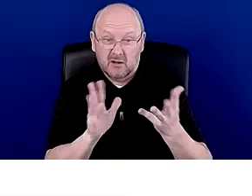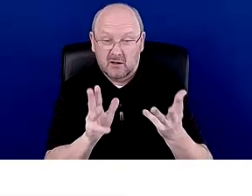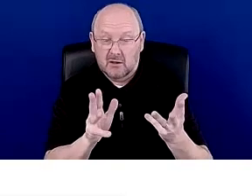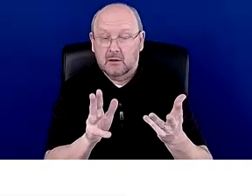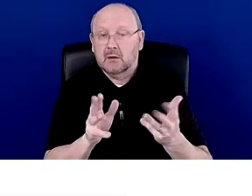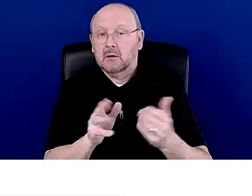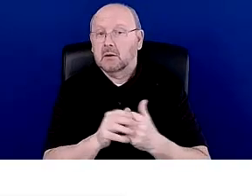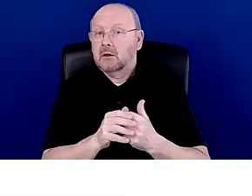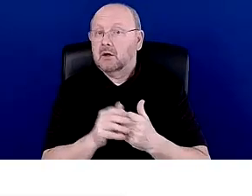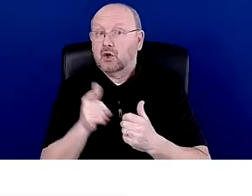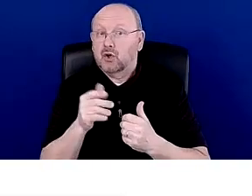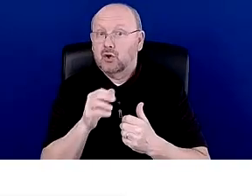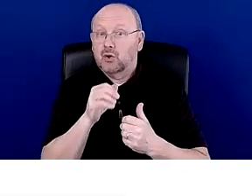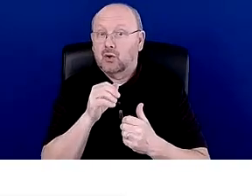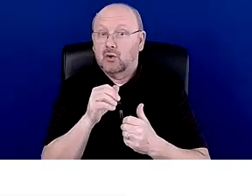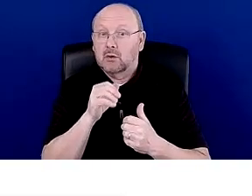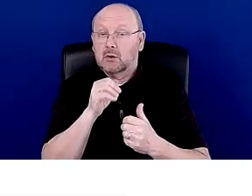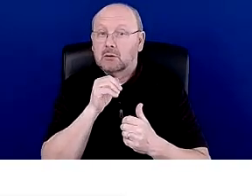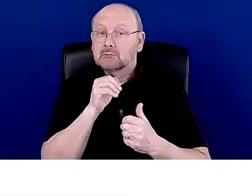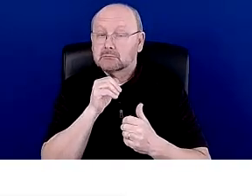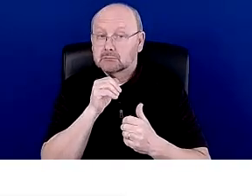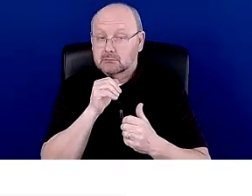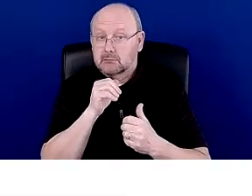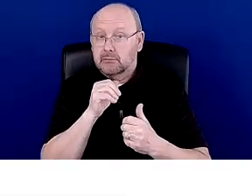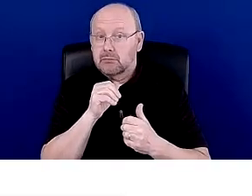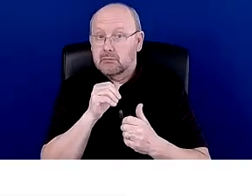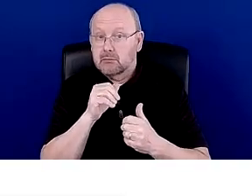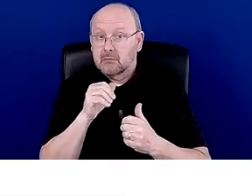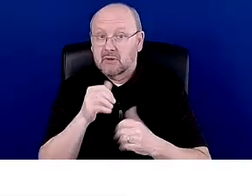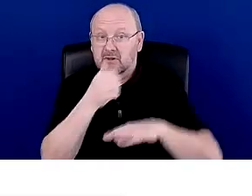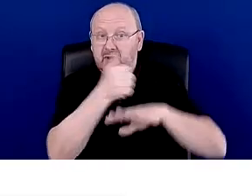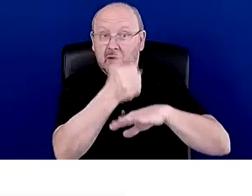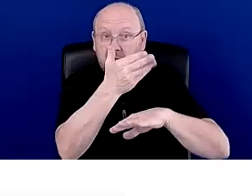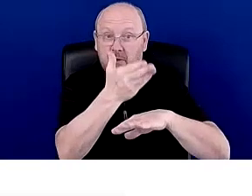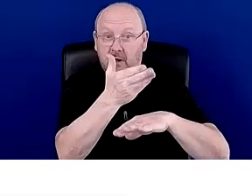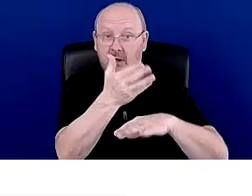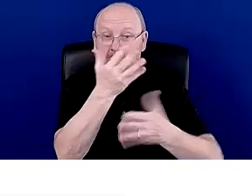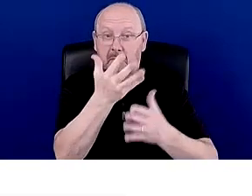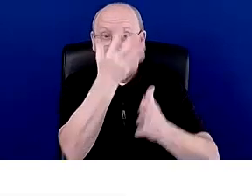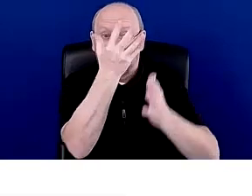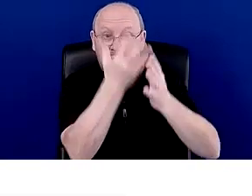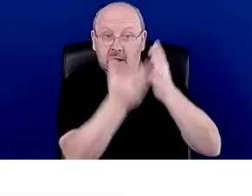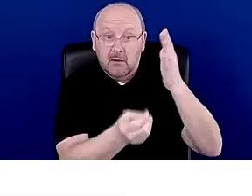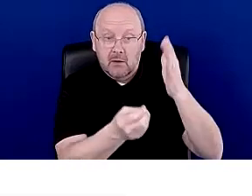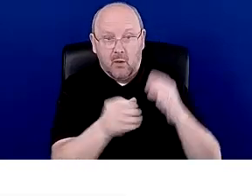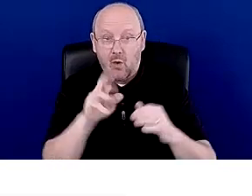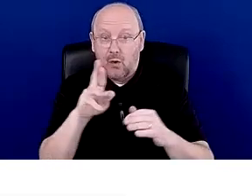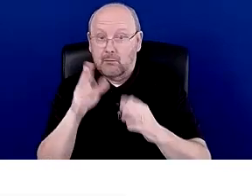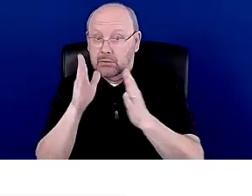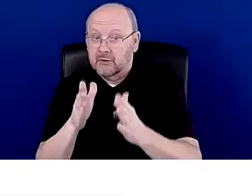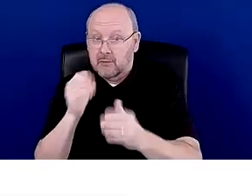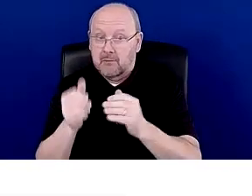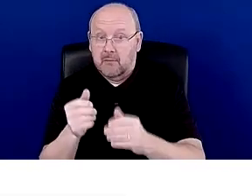haven't posted it online, there's a chance that it may disappear, right? The person that posted it may